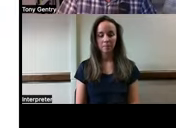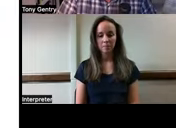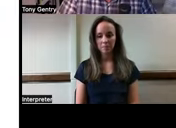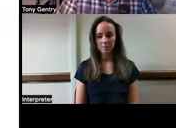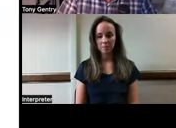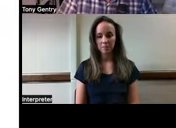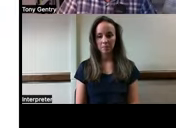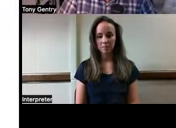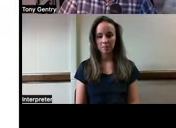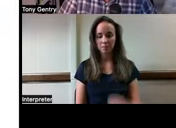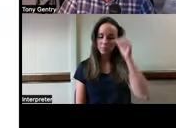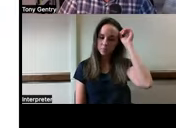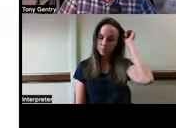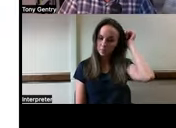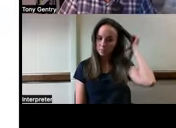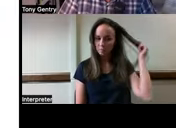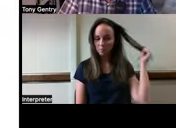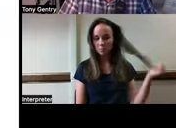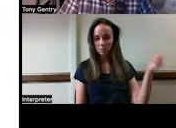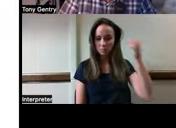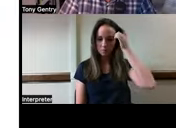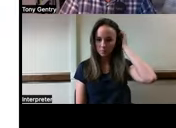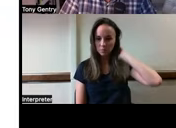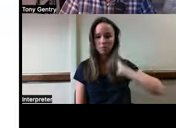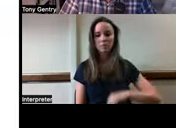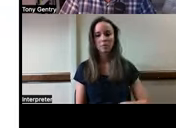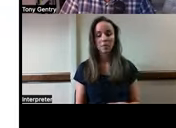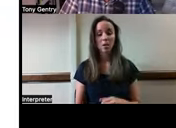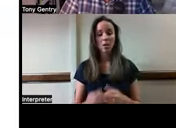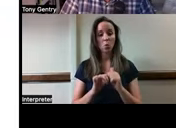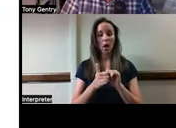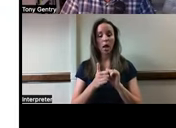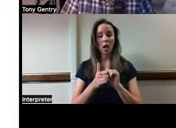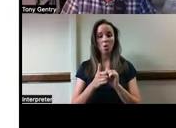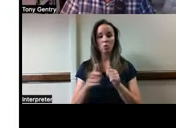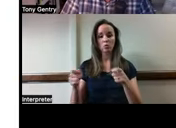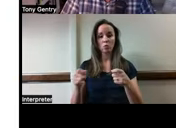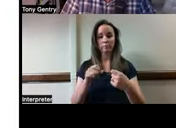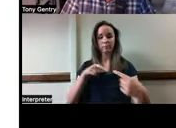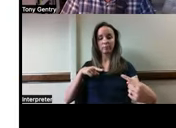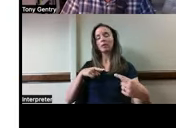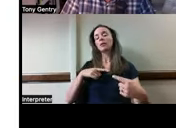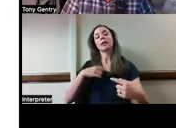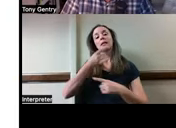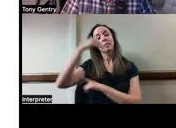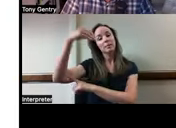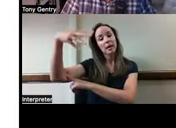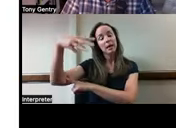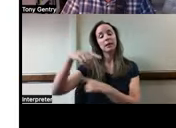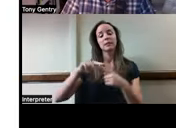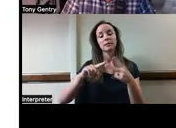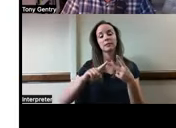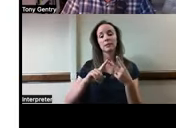So the things that can be automated or controlled remotely include lights and lamps, media equipment,